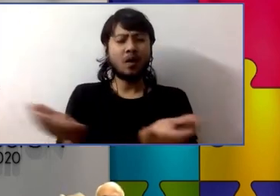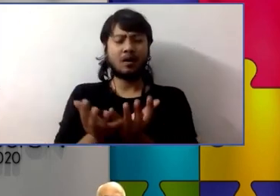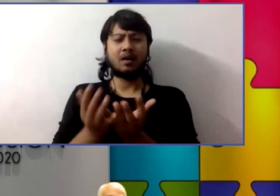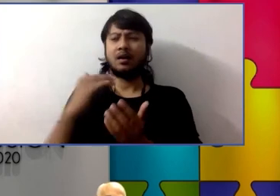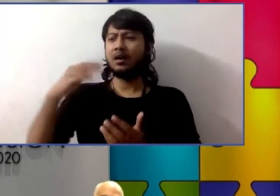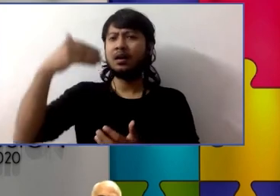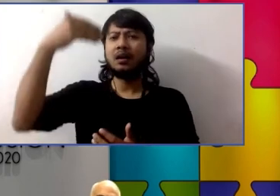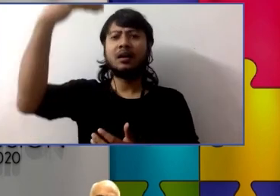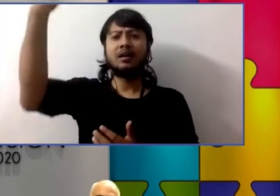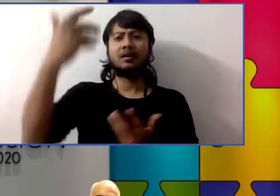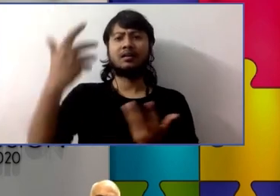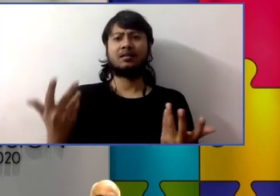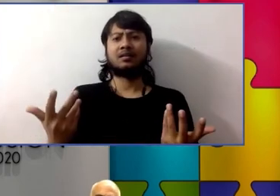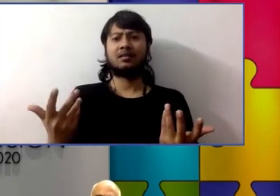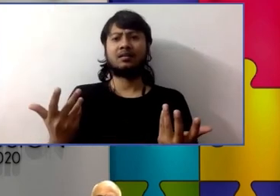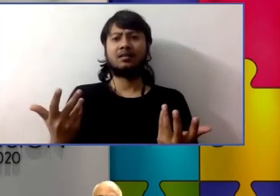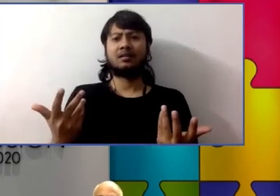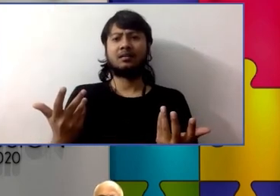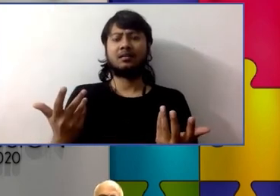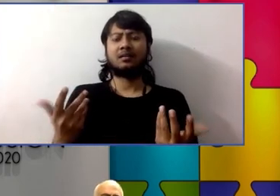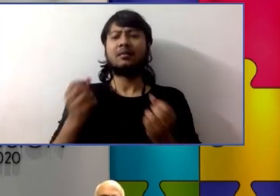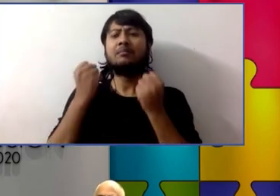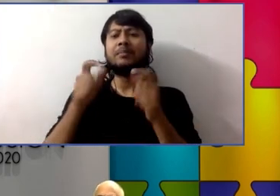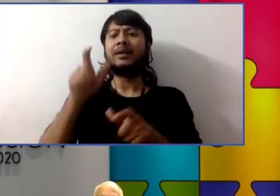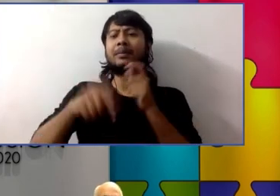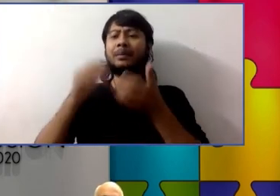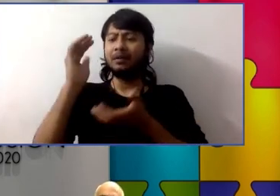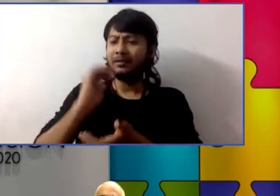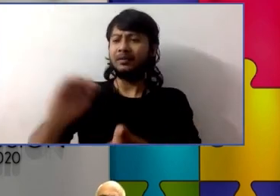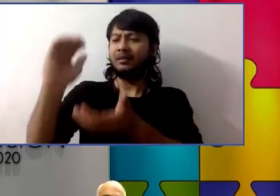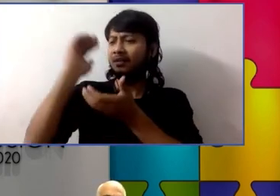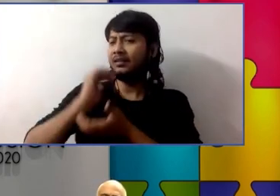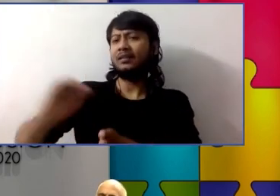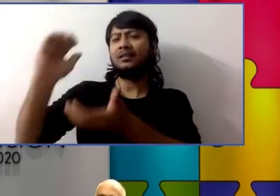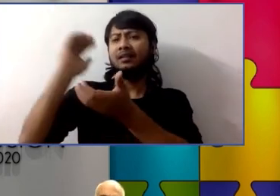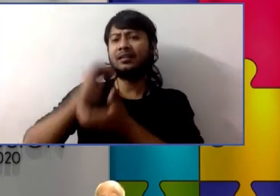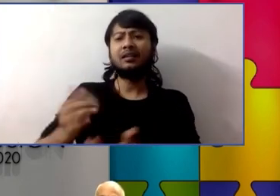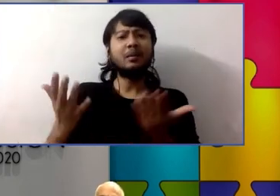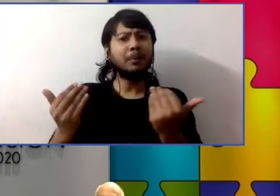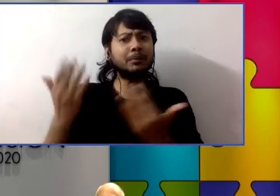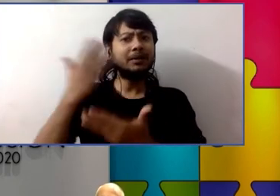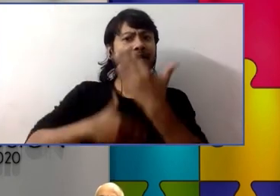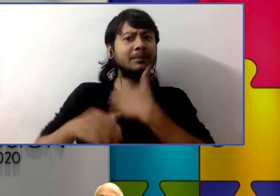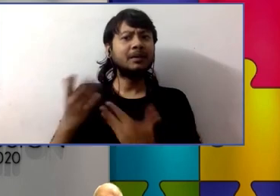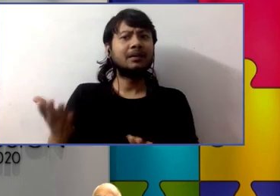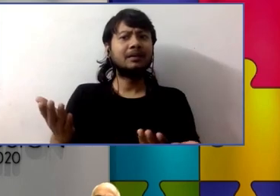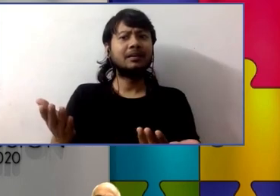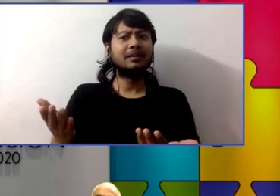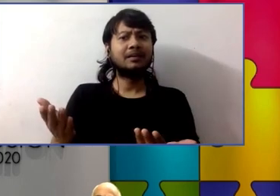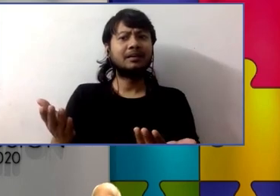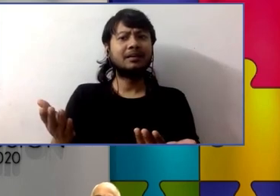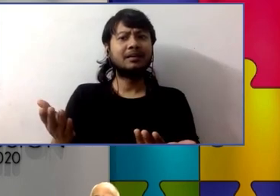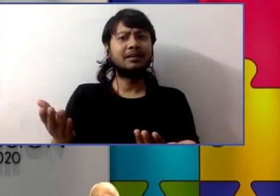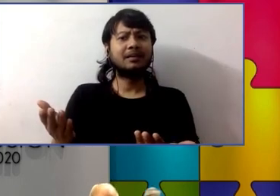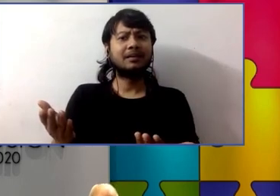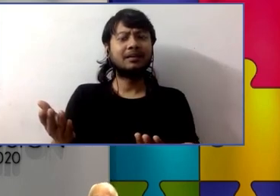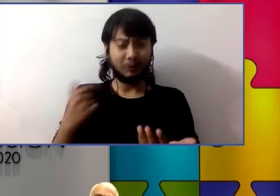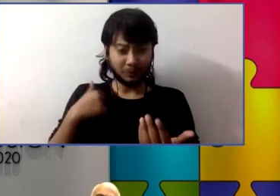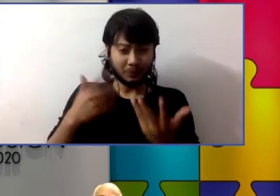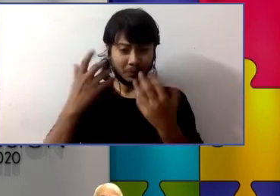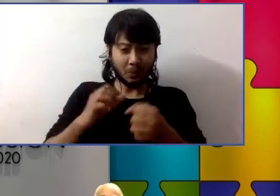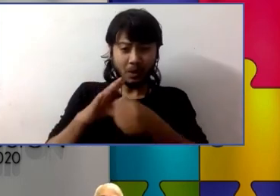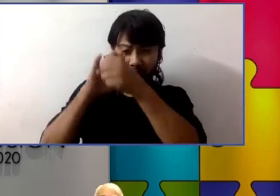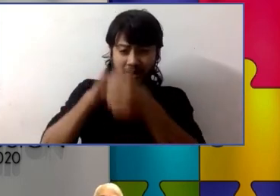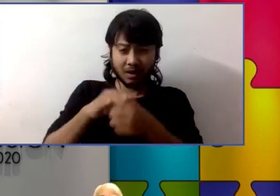our future sons and daughters it's about future cousins and grandchildren and nephews and nieces what kind of world do we want them to grow up in